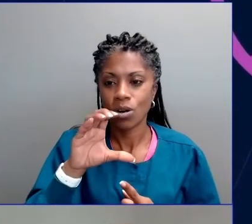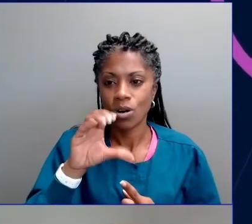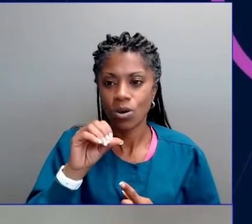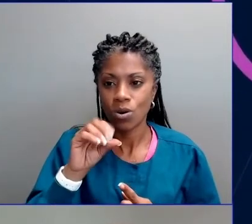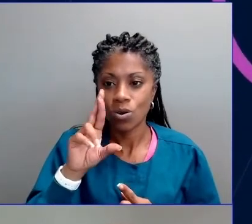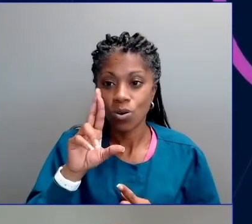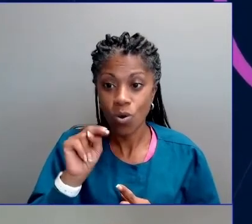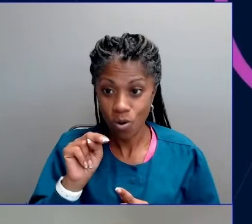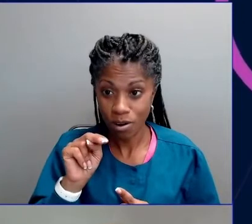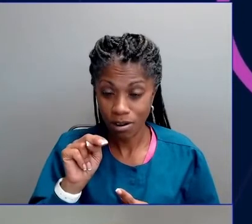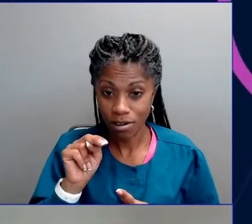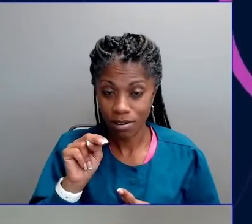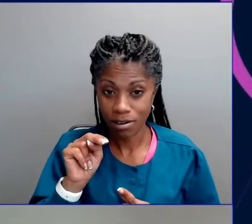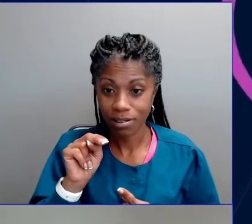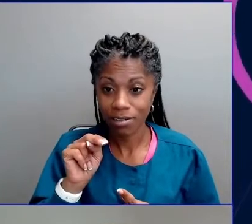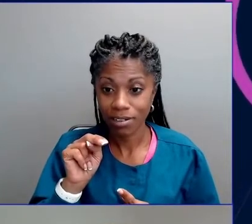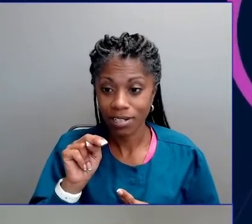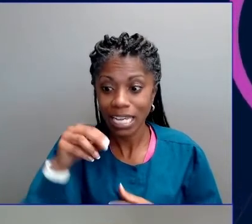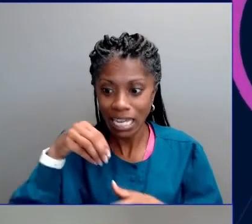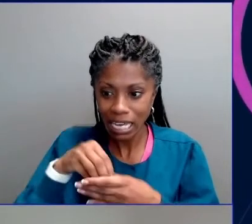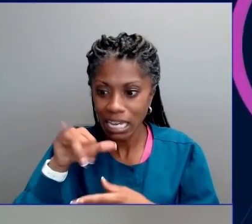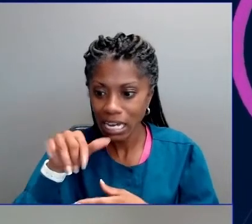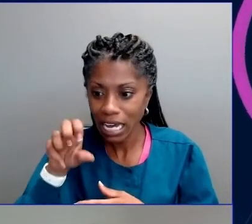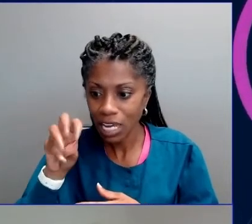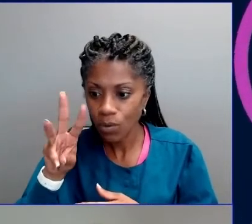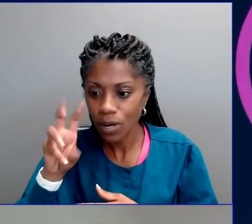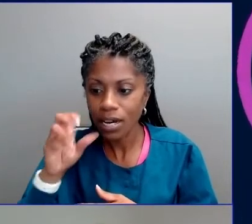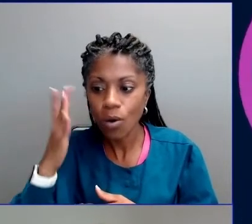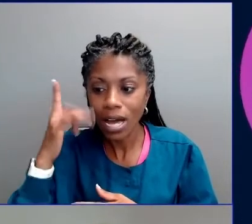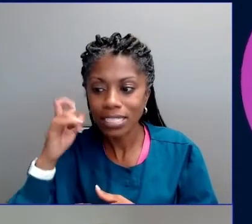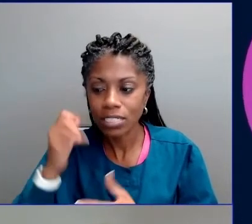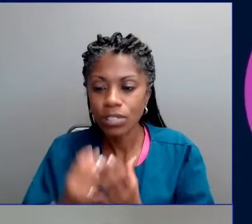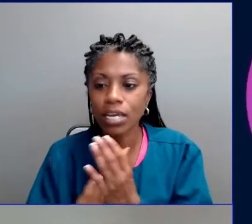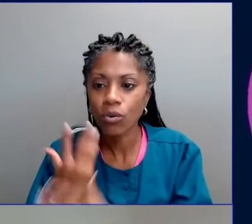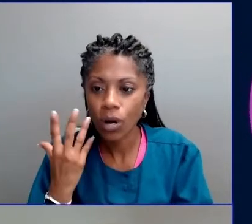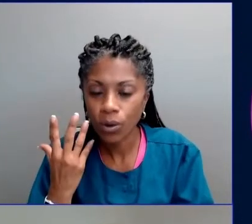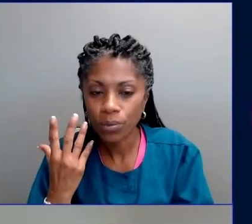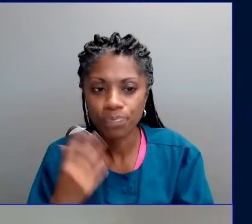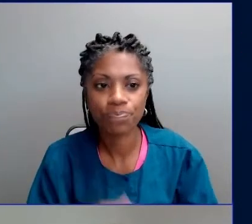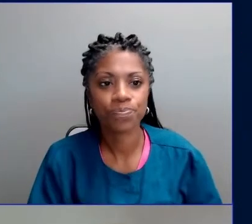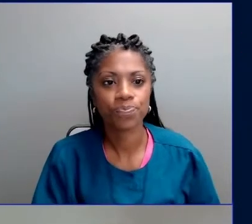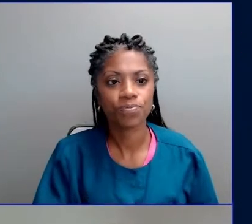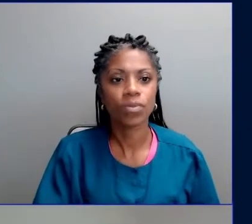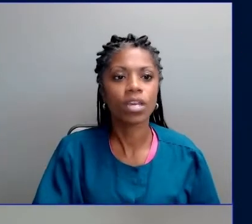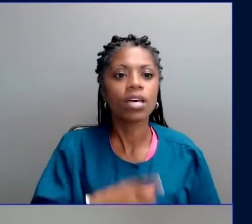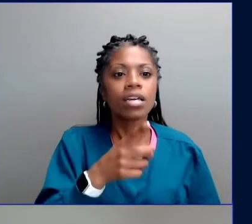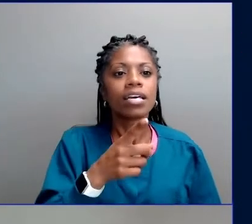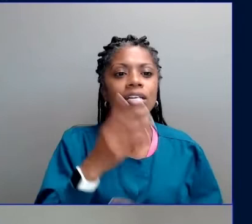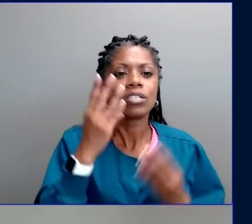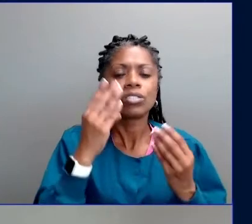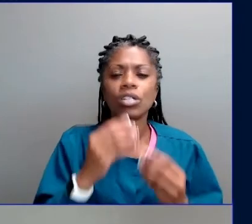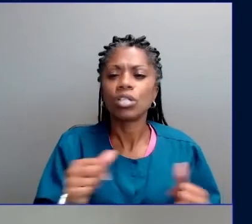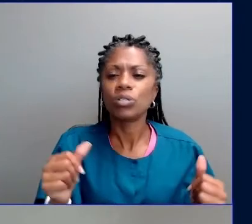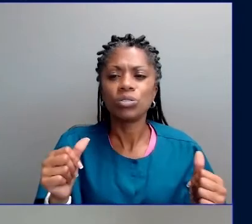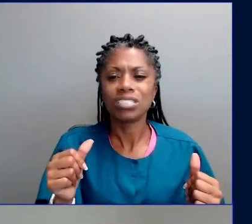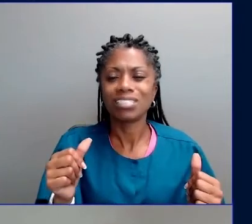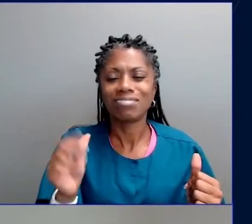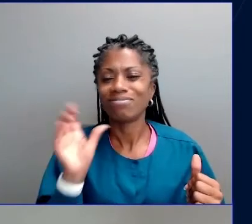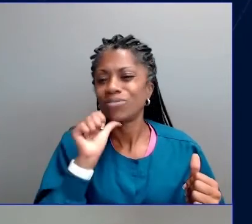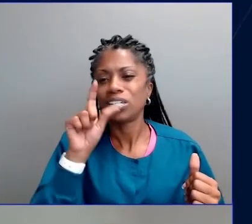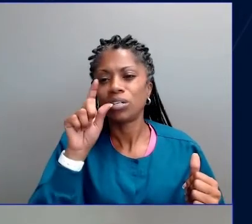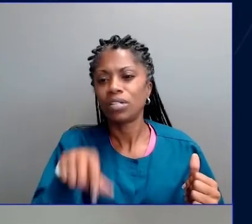We also, however, suffer from solution aversion and lack of efficacy. We often think, we're such a small country,